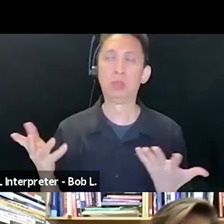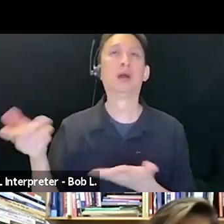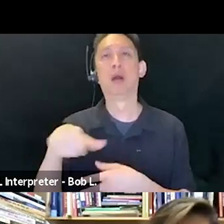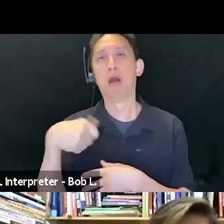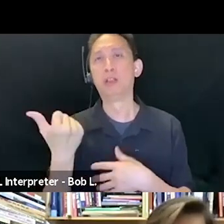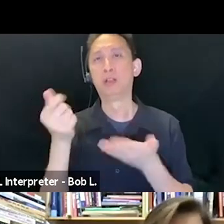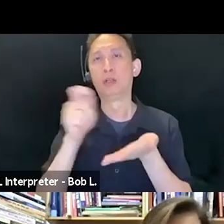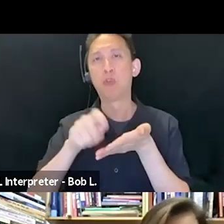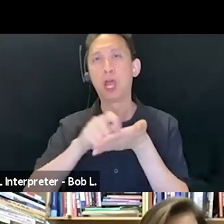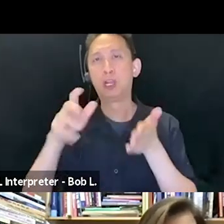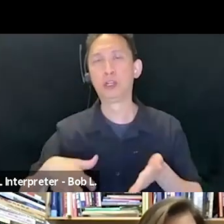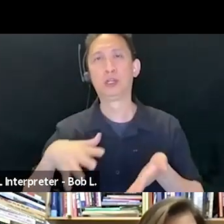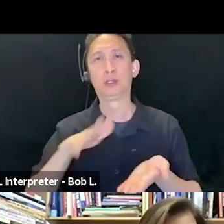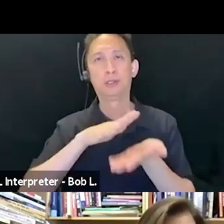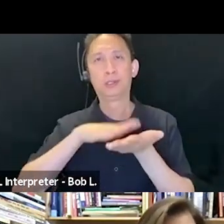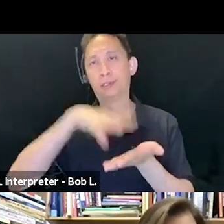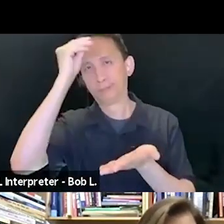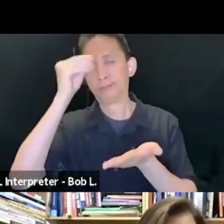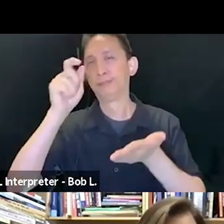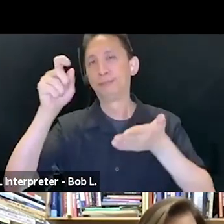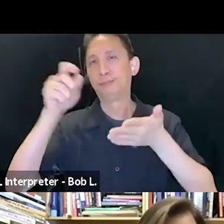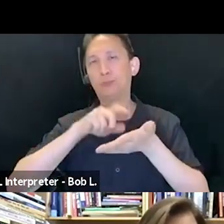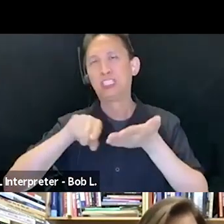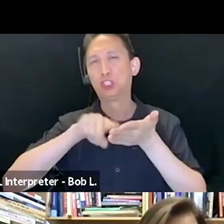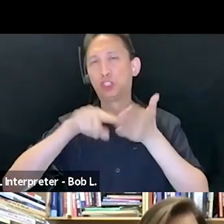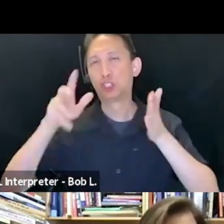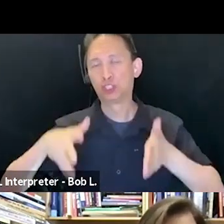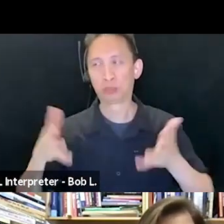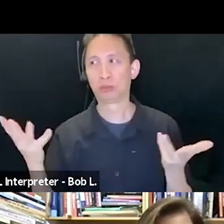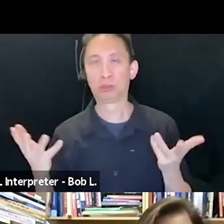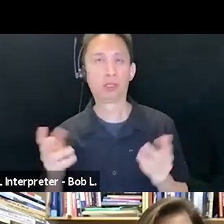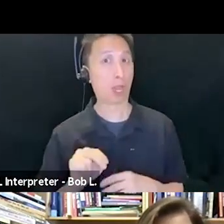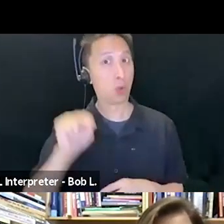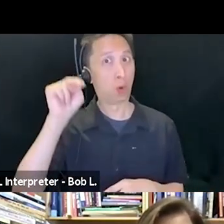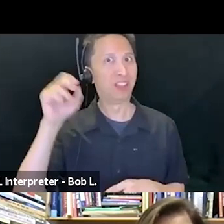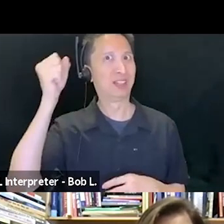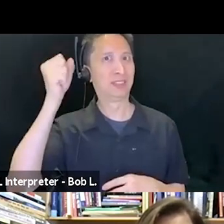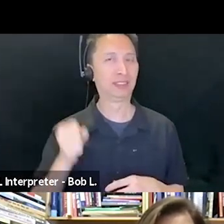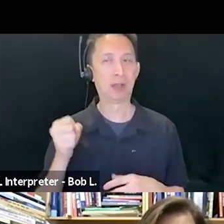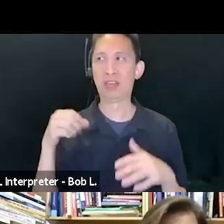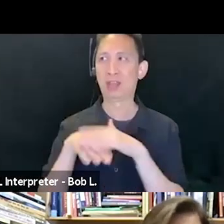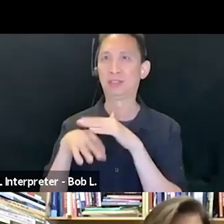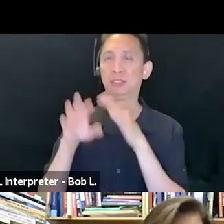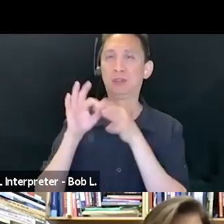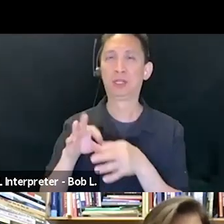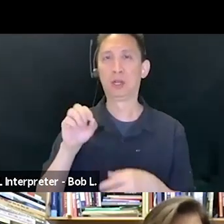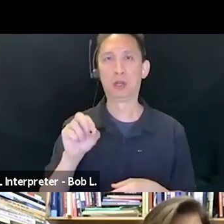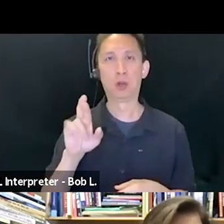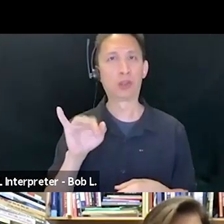commented as well as on how the north-south axis is missing from his account of Orientalism and